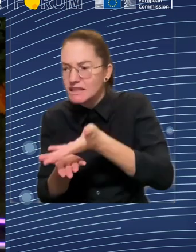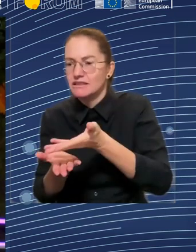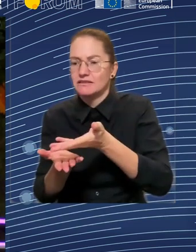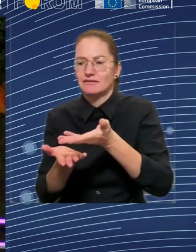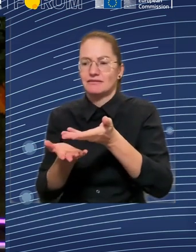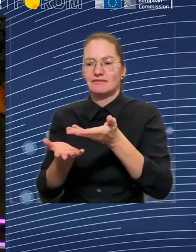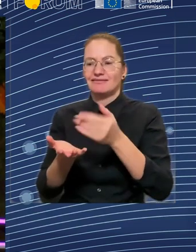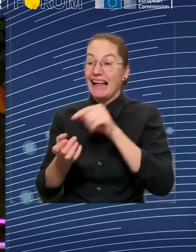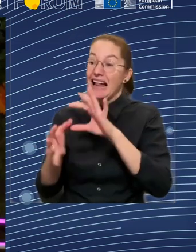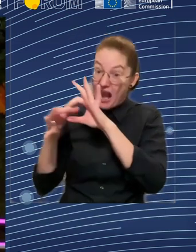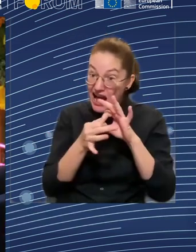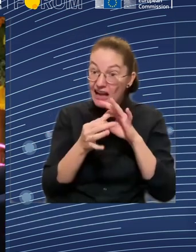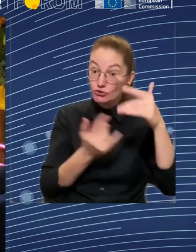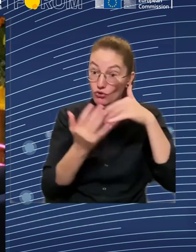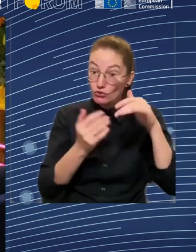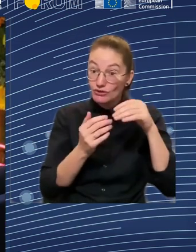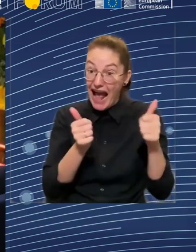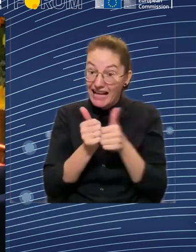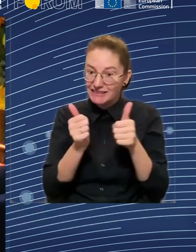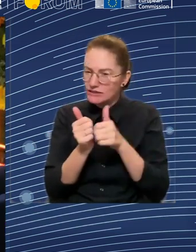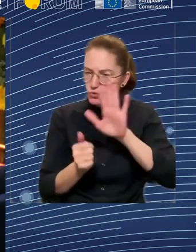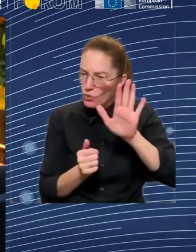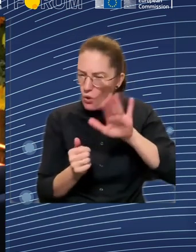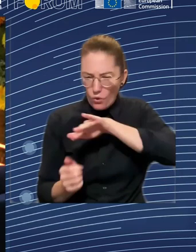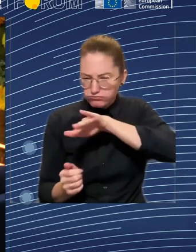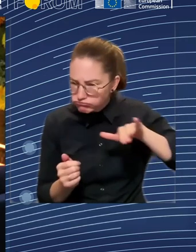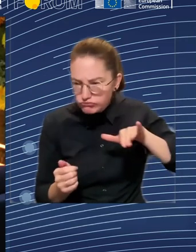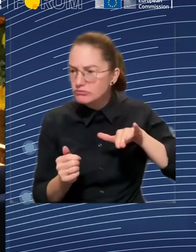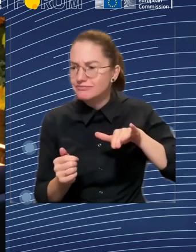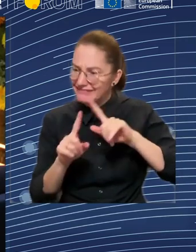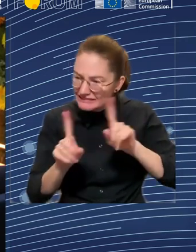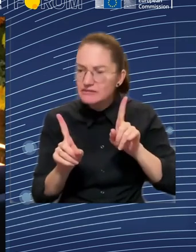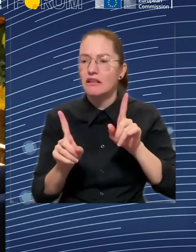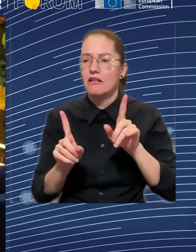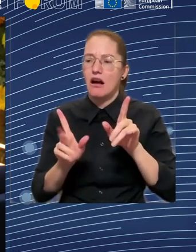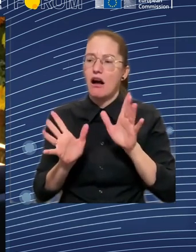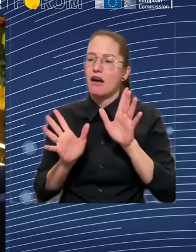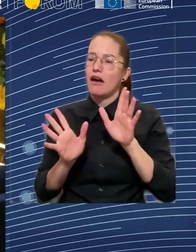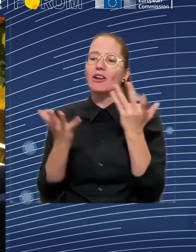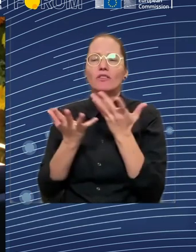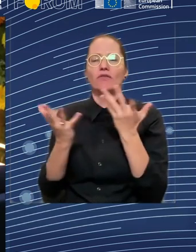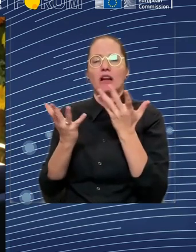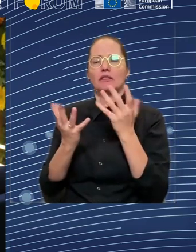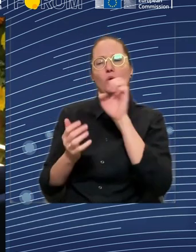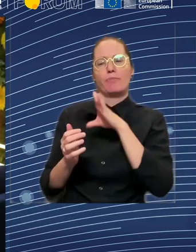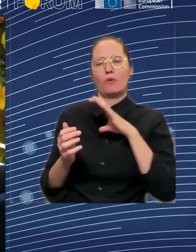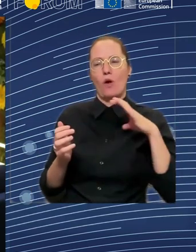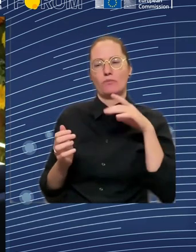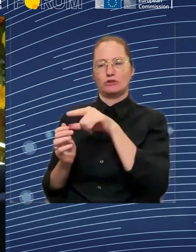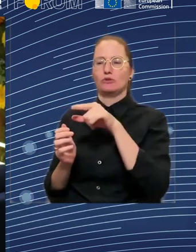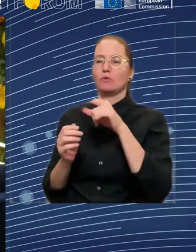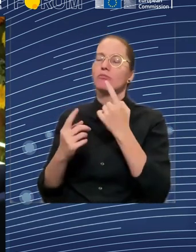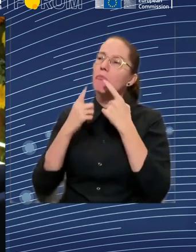makes the... You know, makes 80%, 90% of the redistribution that goes on in the welfare state.